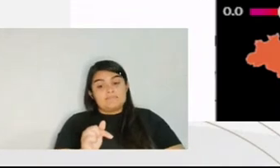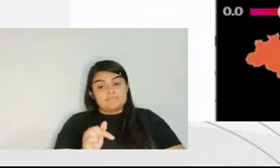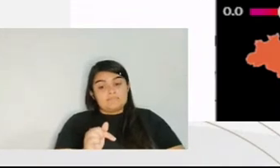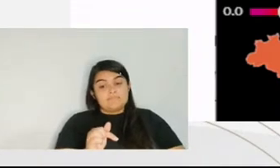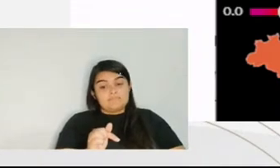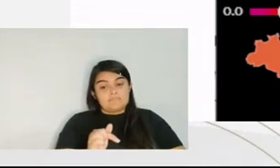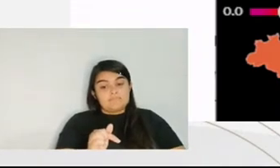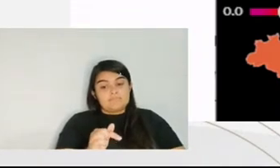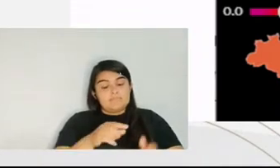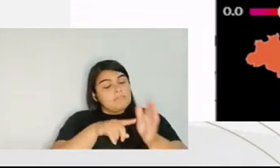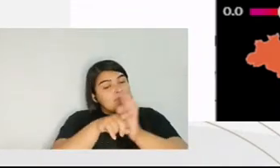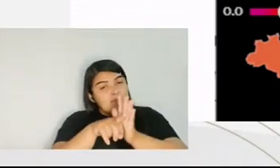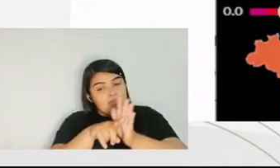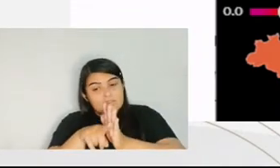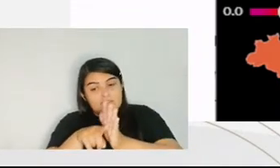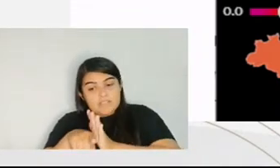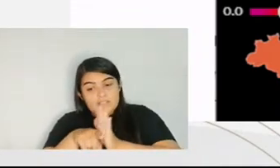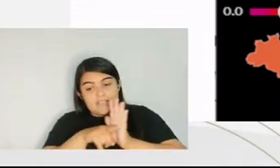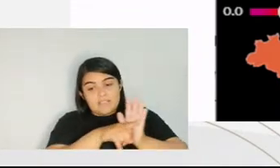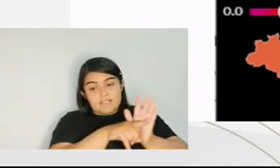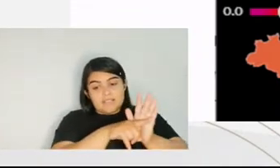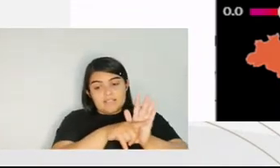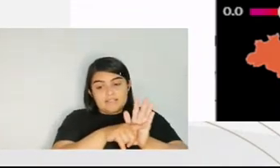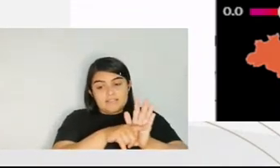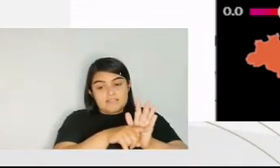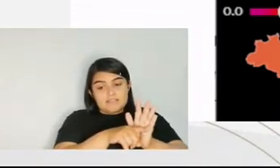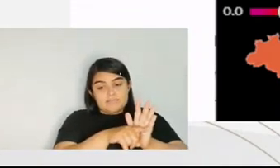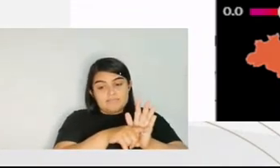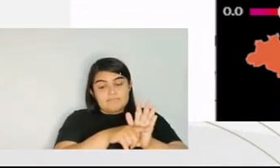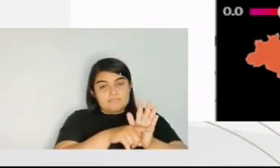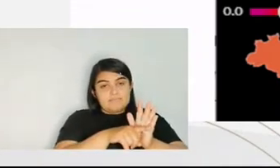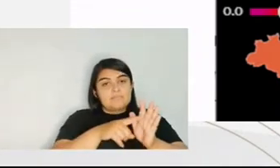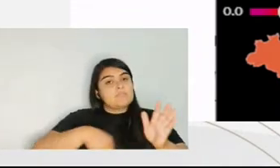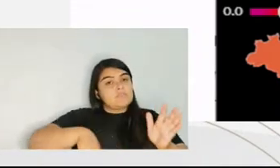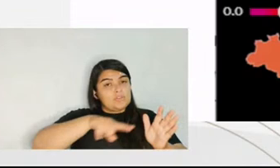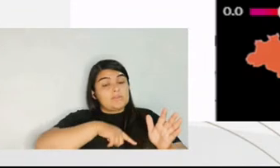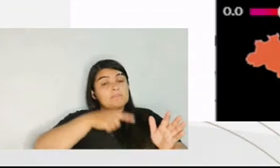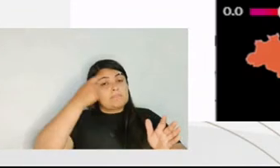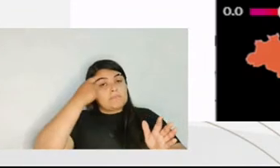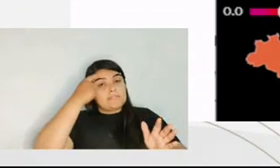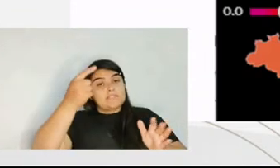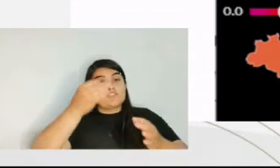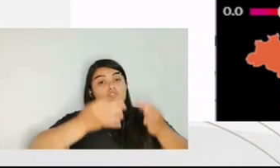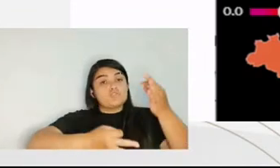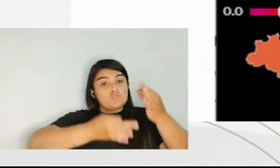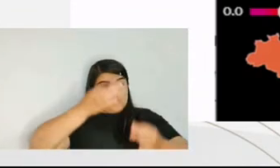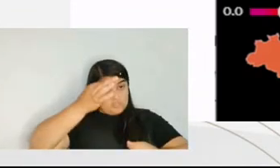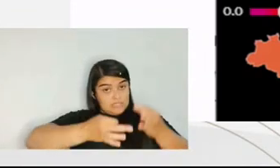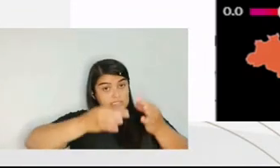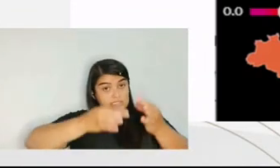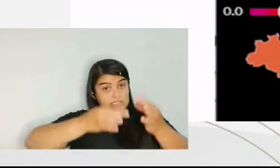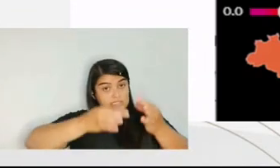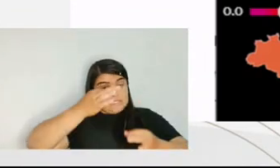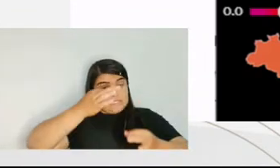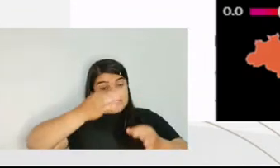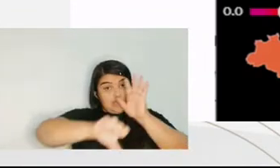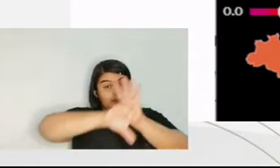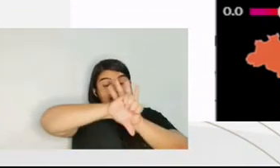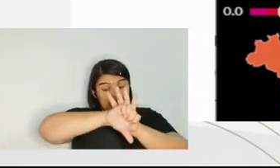position in the countries we researched, when we think about criminal justice,